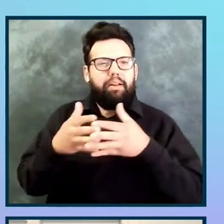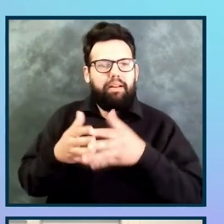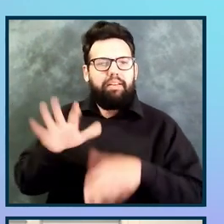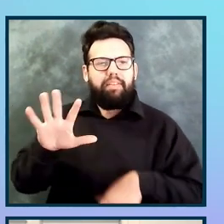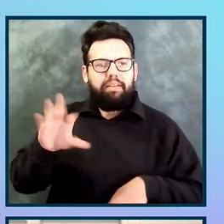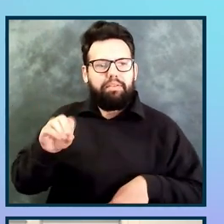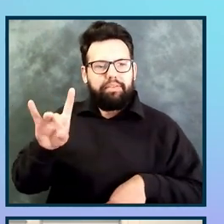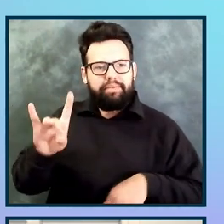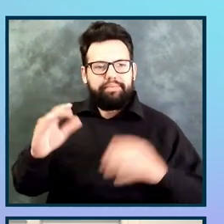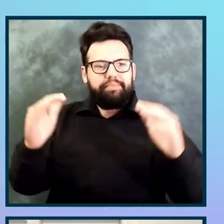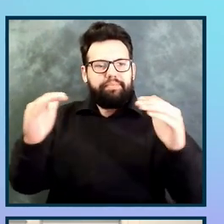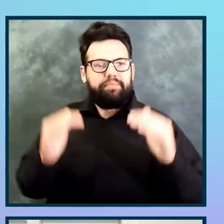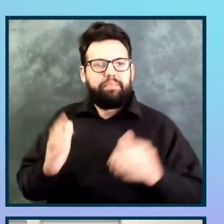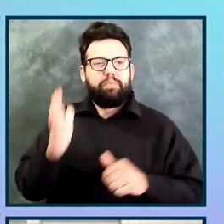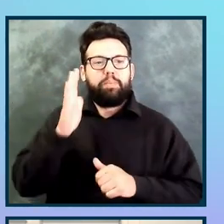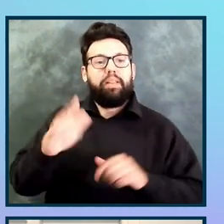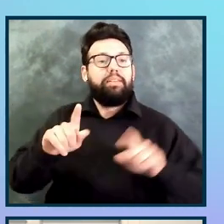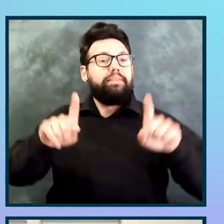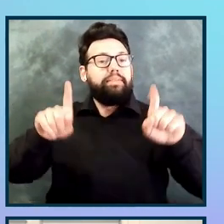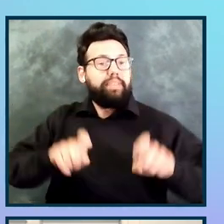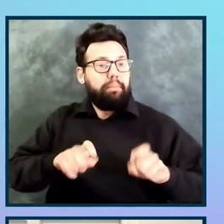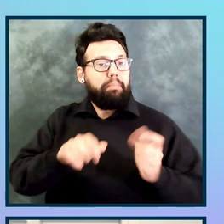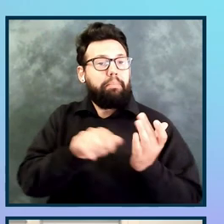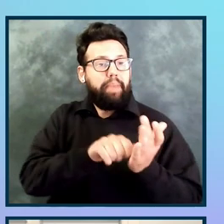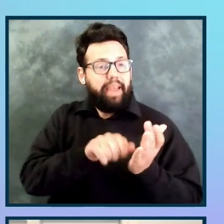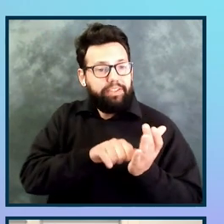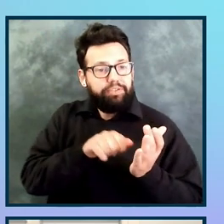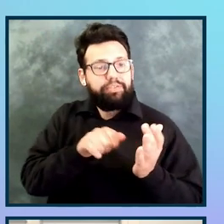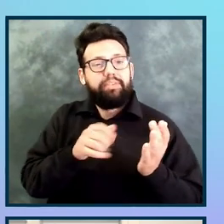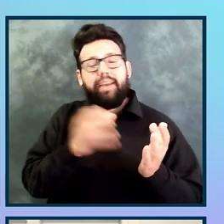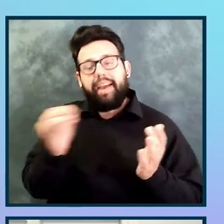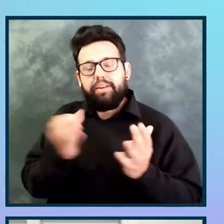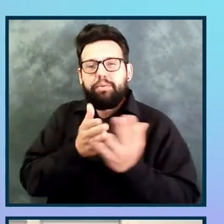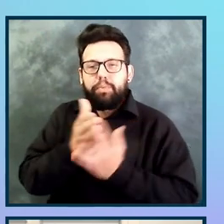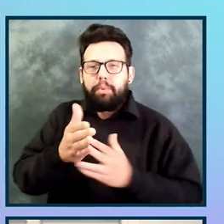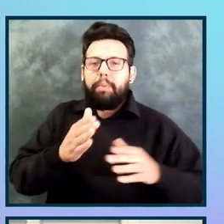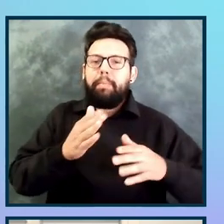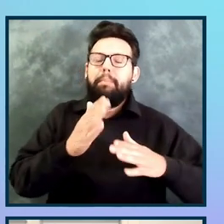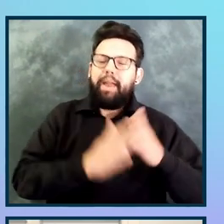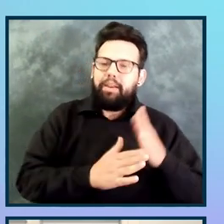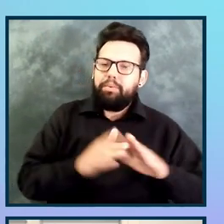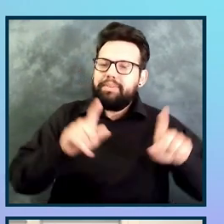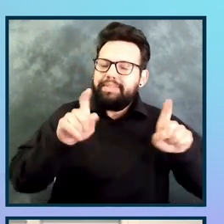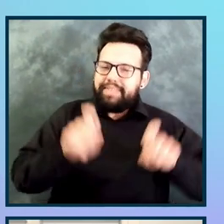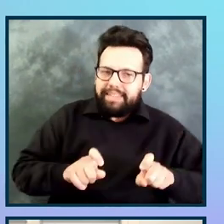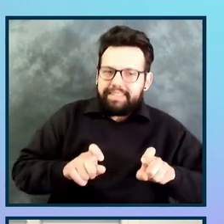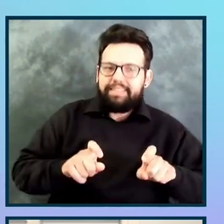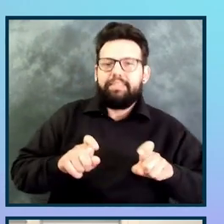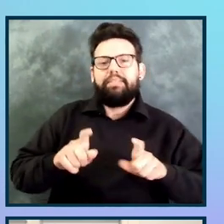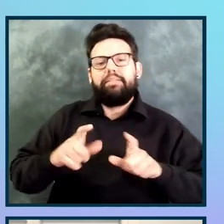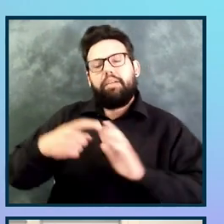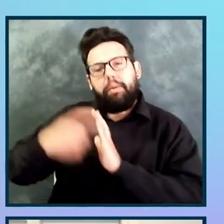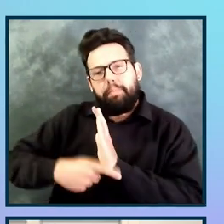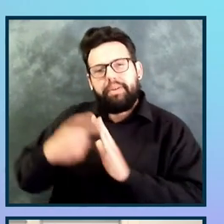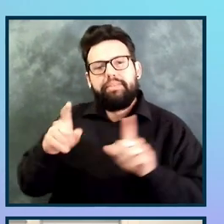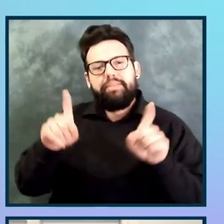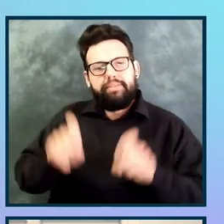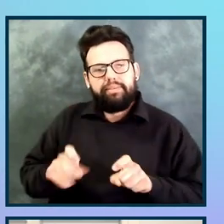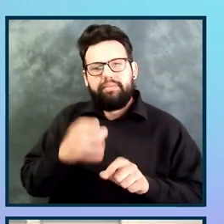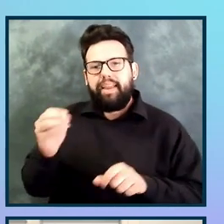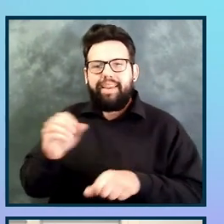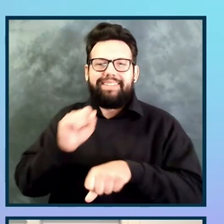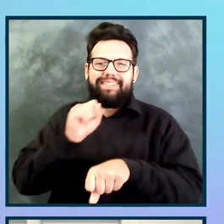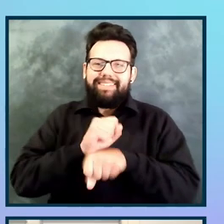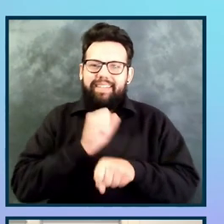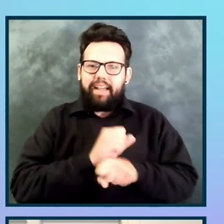we usually approach our audits through automated testing, manual testing, and some task flow analysis. Some other things to note,